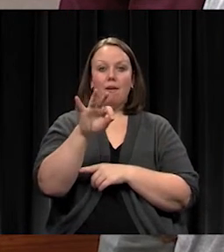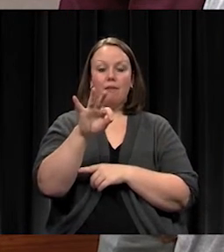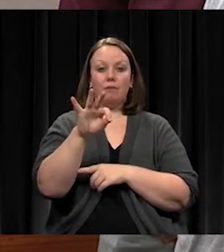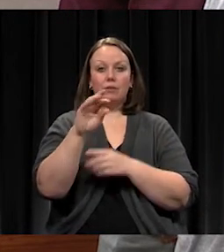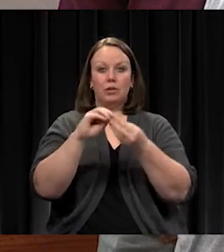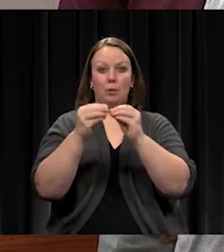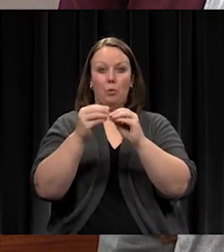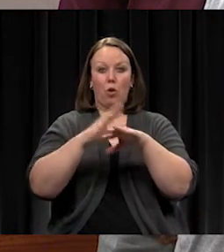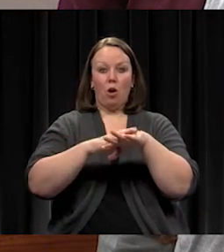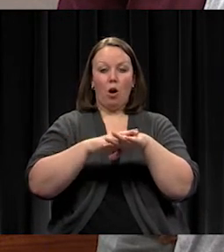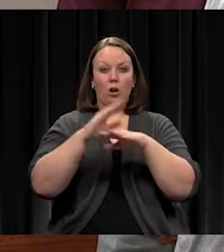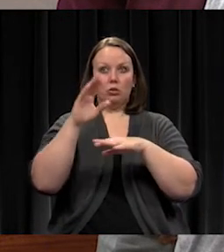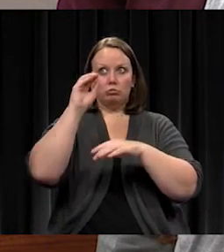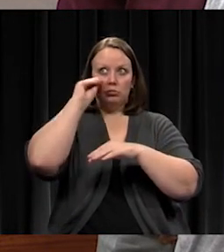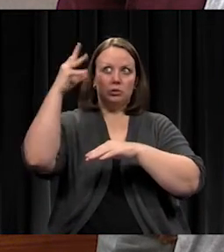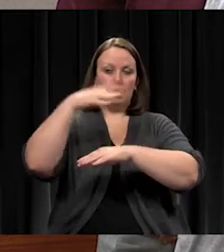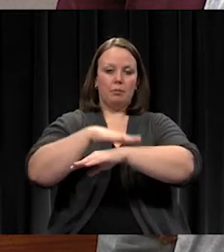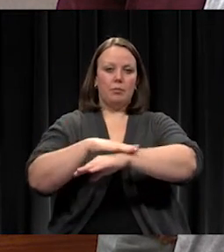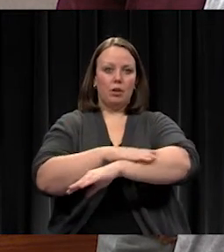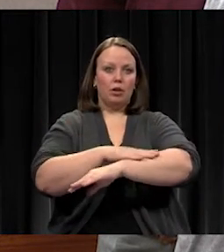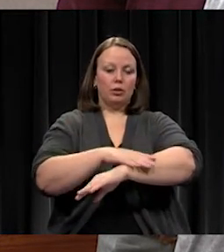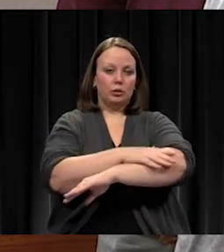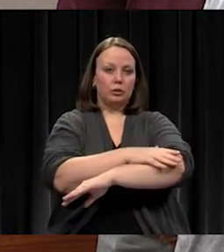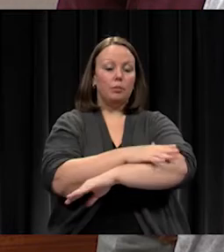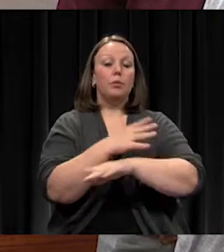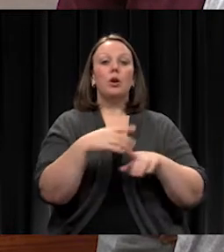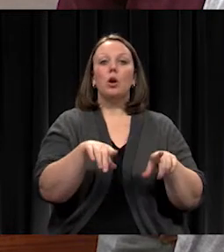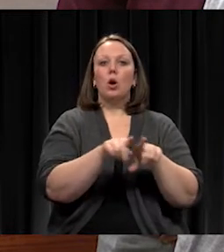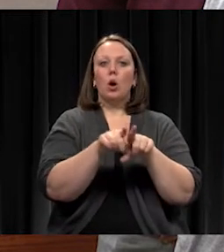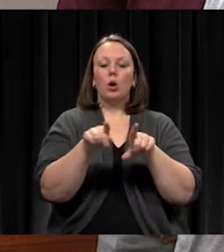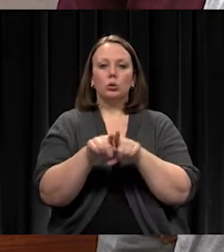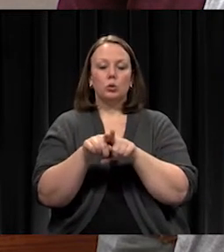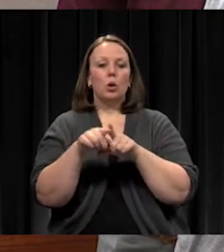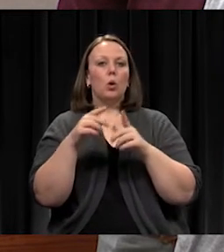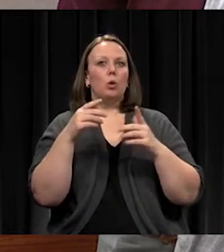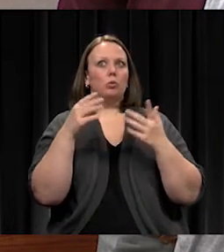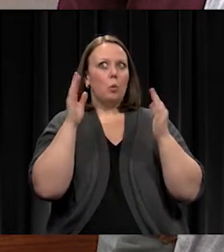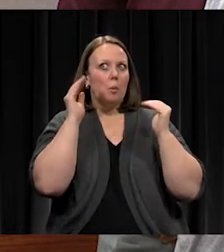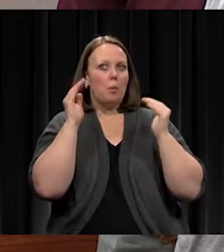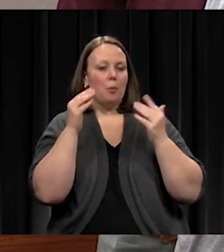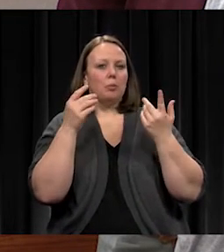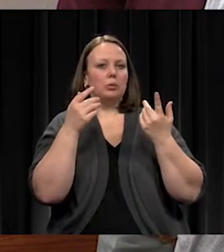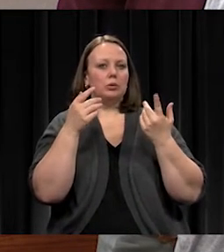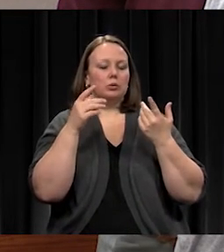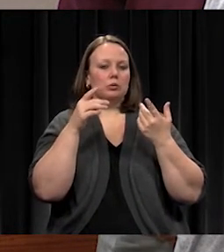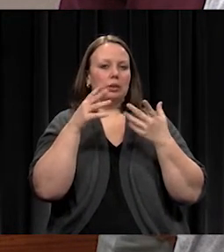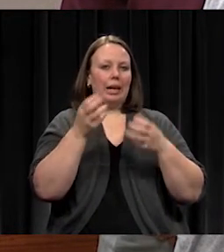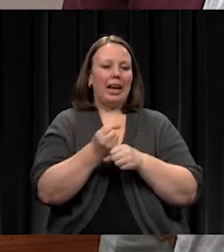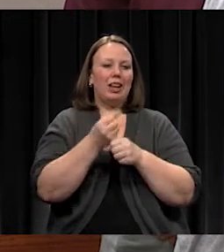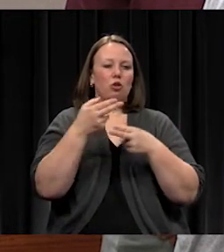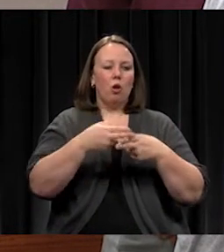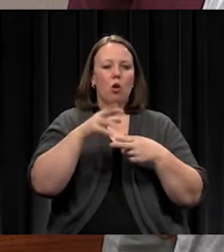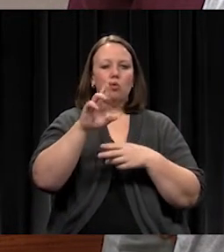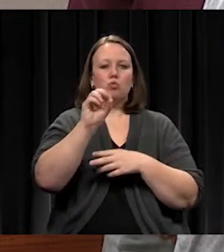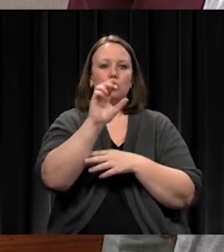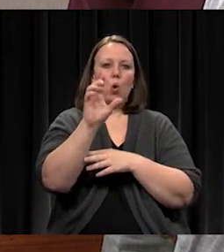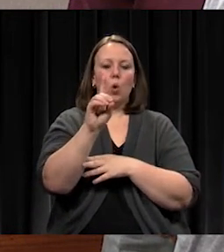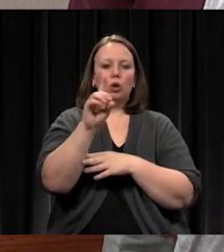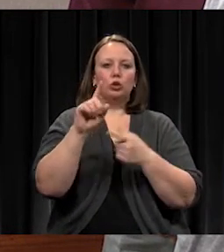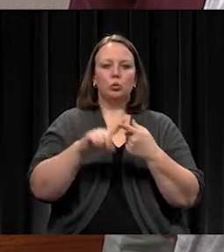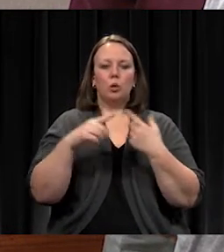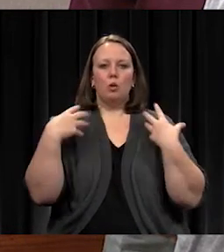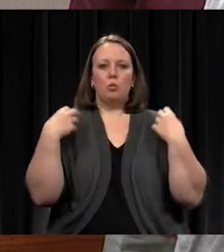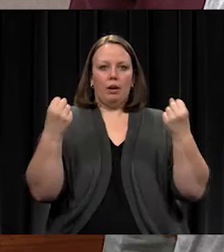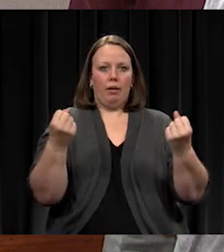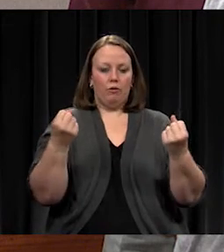program and the Hope Lodge. Road to Recovery drives patients to and from cancer treatments that are unable